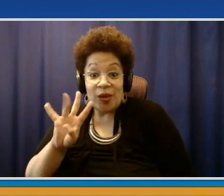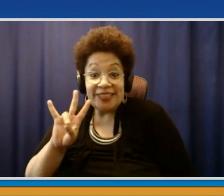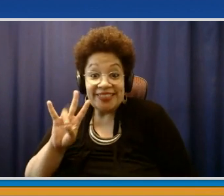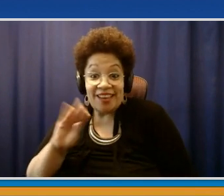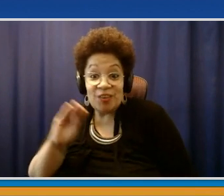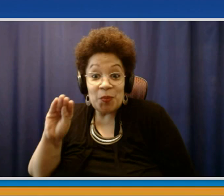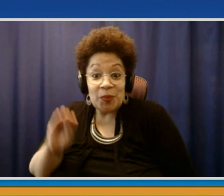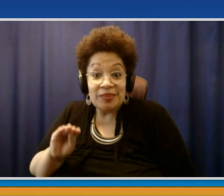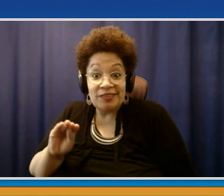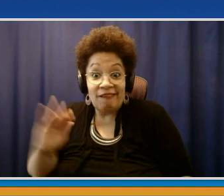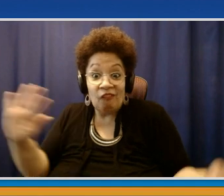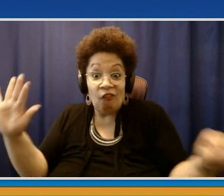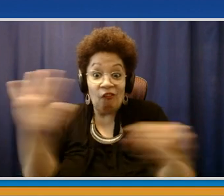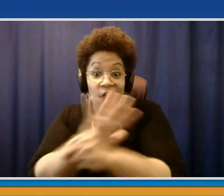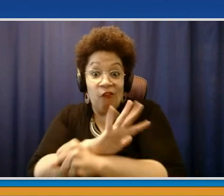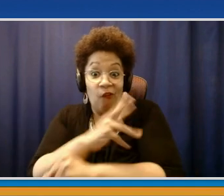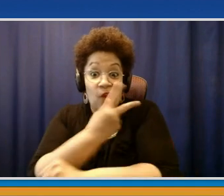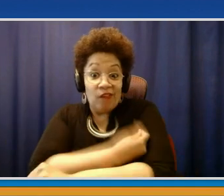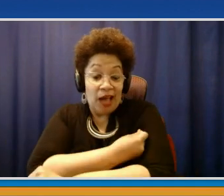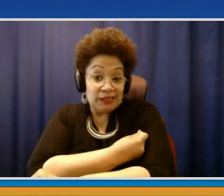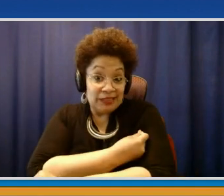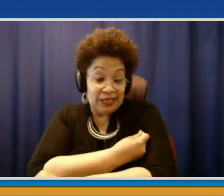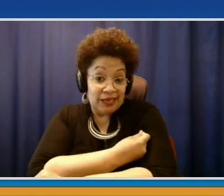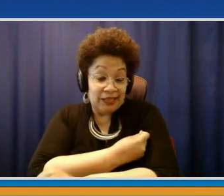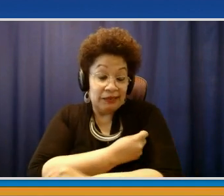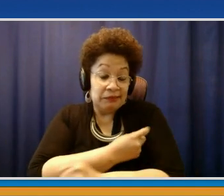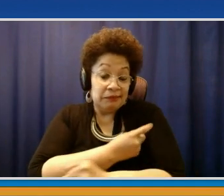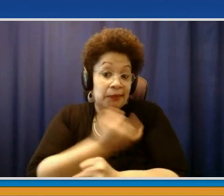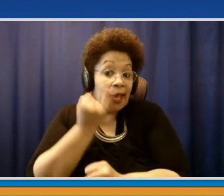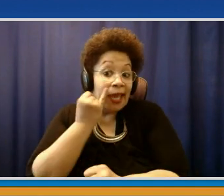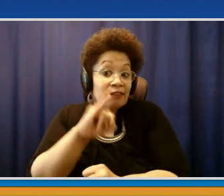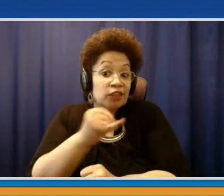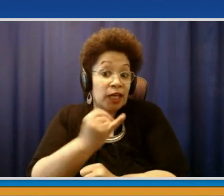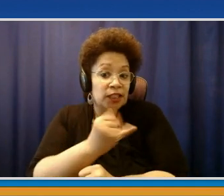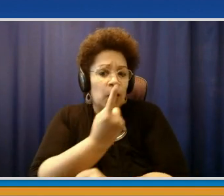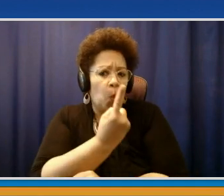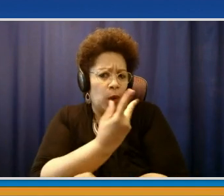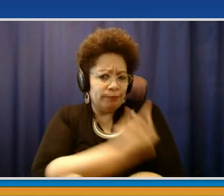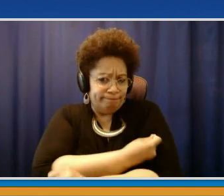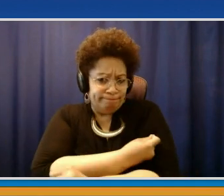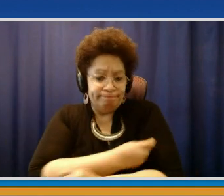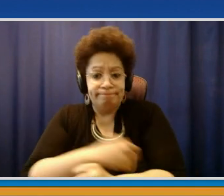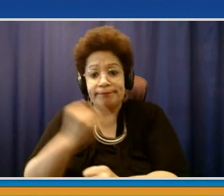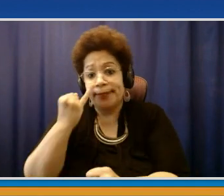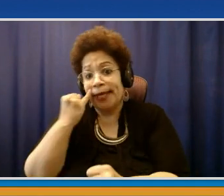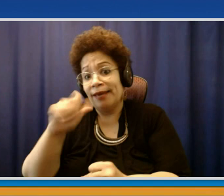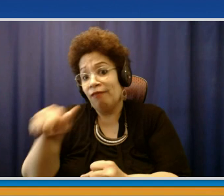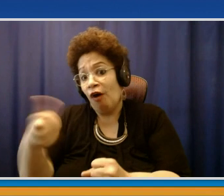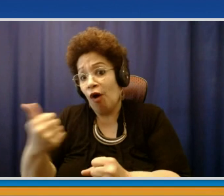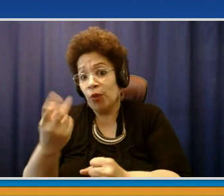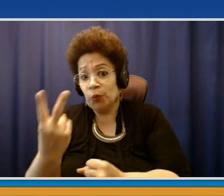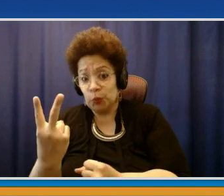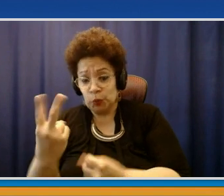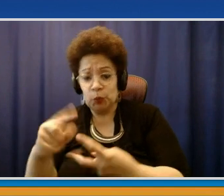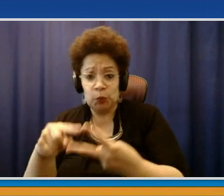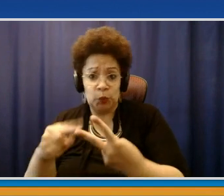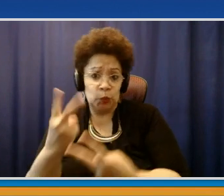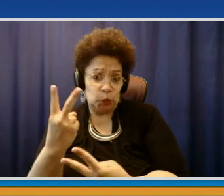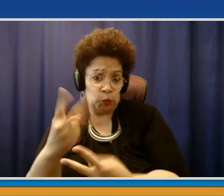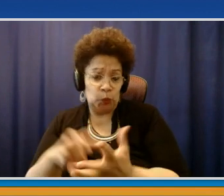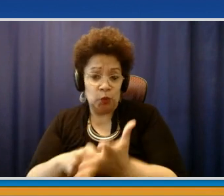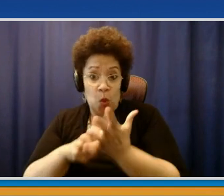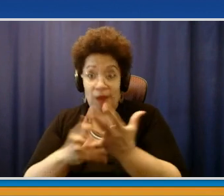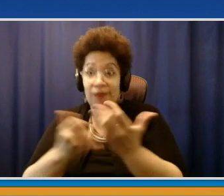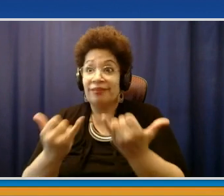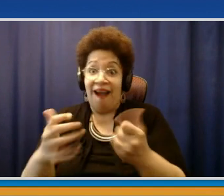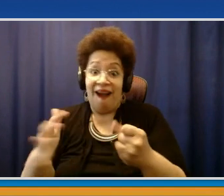doses were adequate. If they had the J&J, they had one dose. So we're almost at 50% of the county fully vaccinated. And that number could jump up when we see the statistics